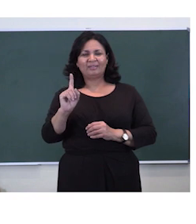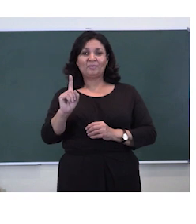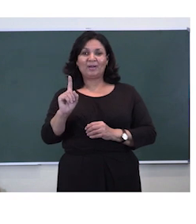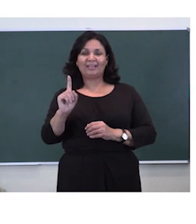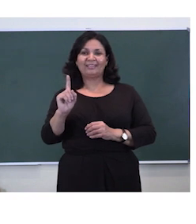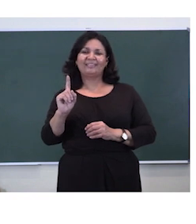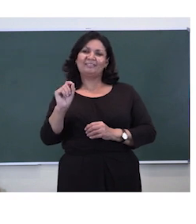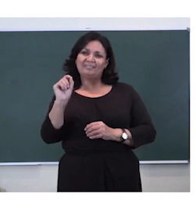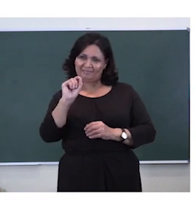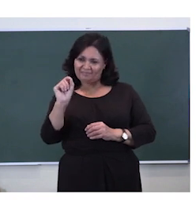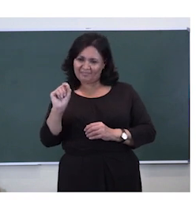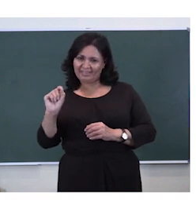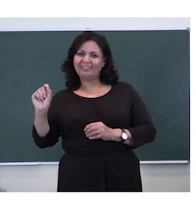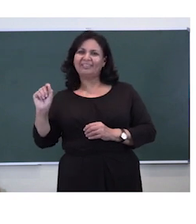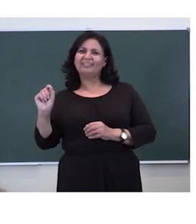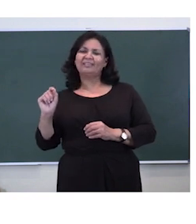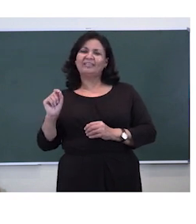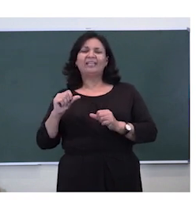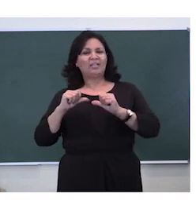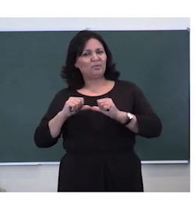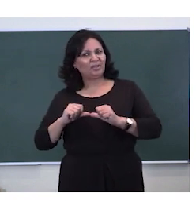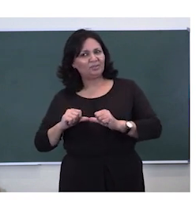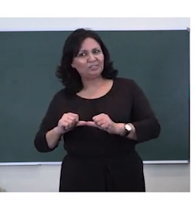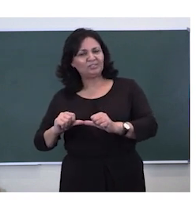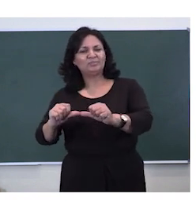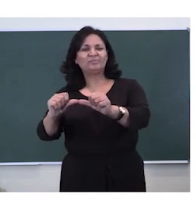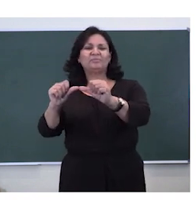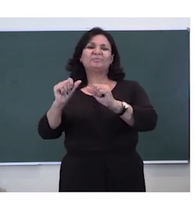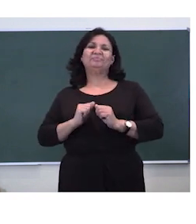one. And then we can continue with our number line.